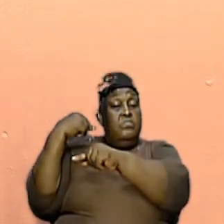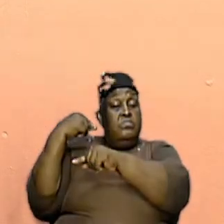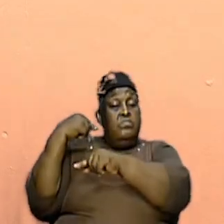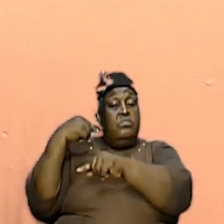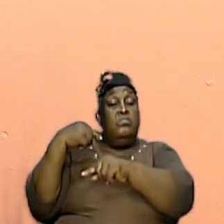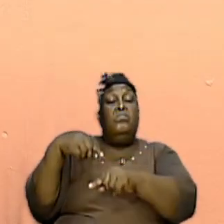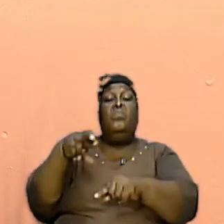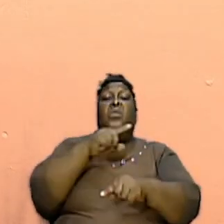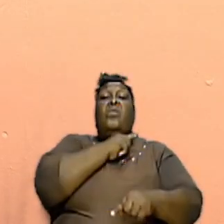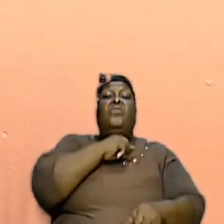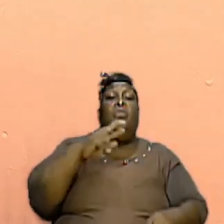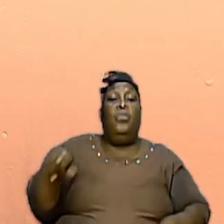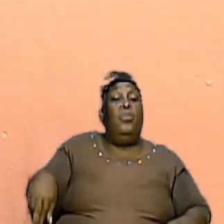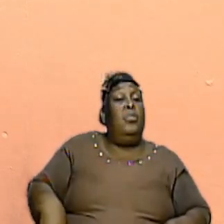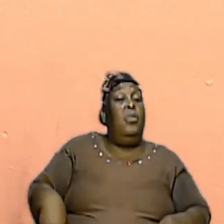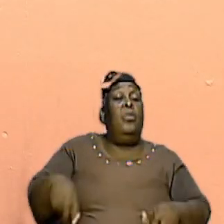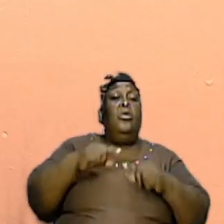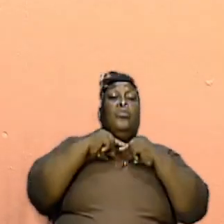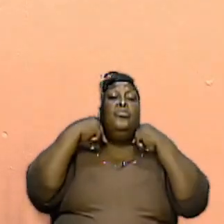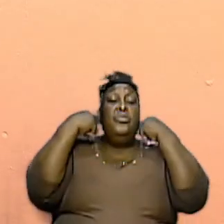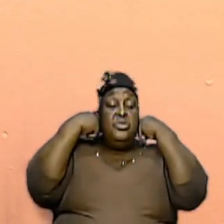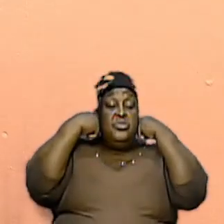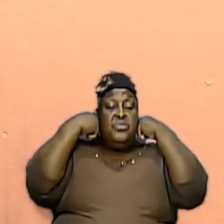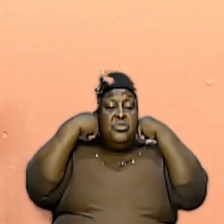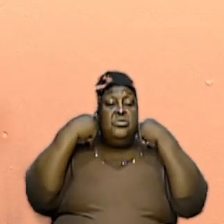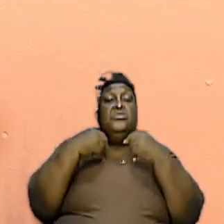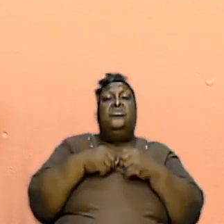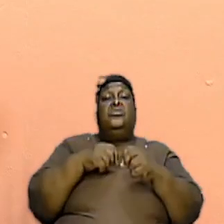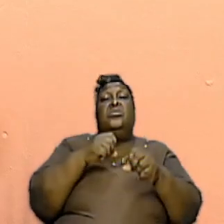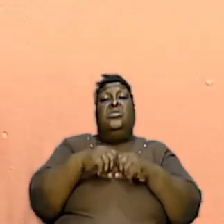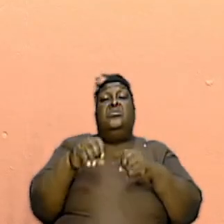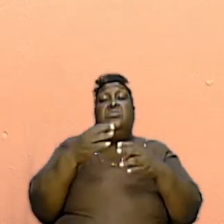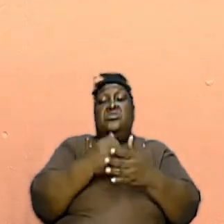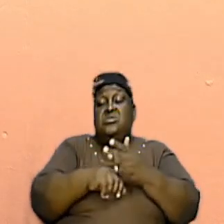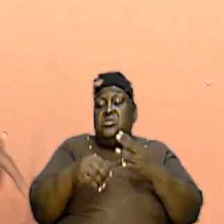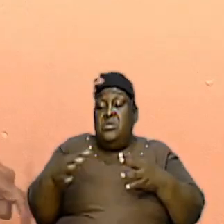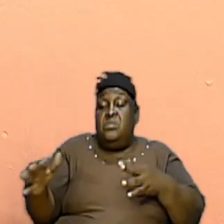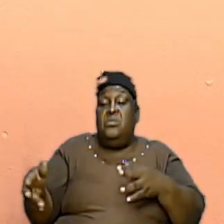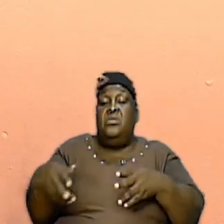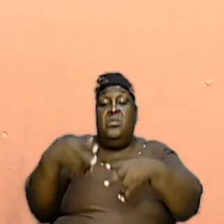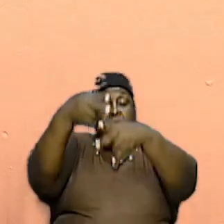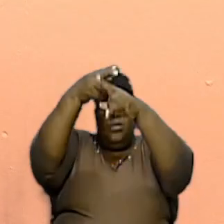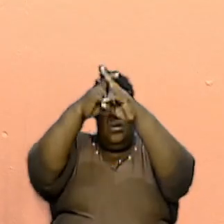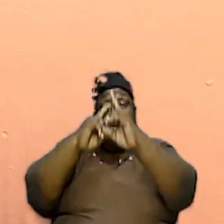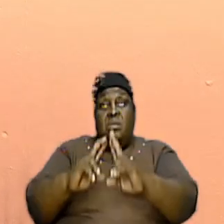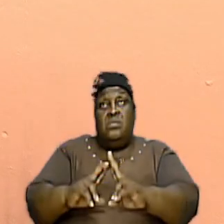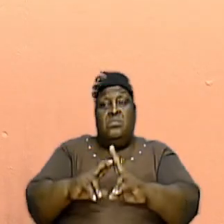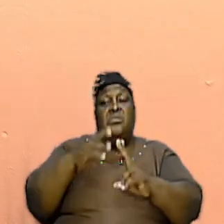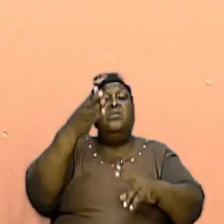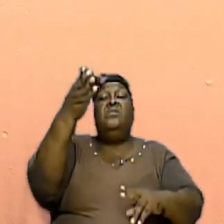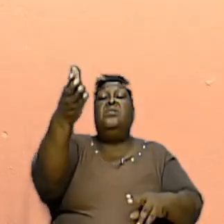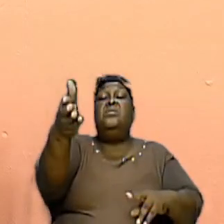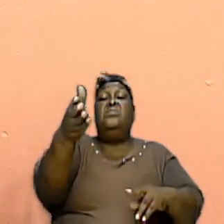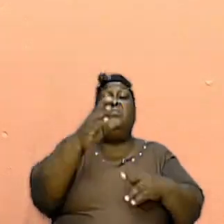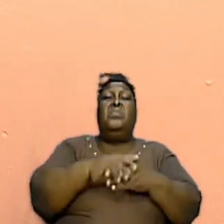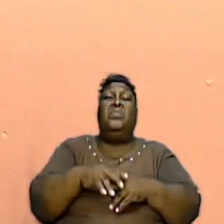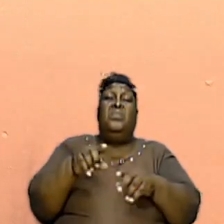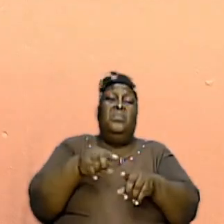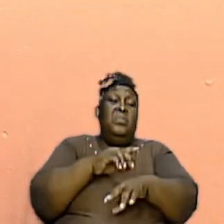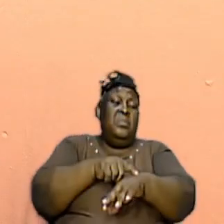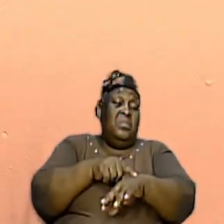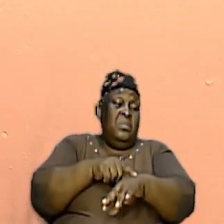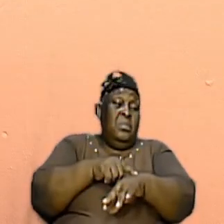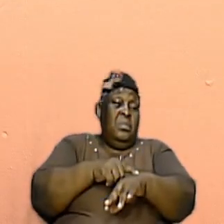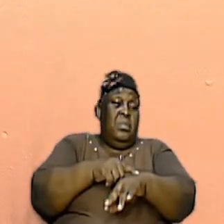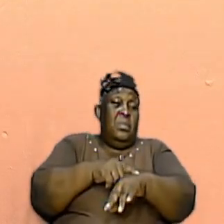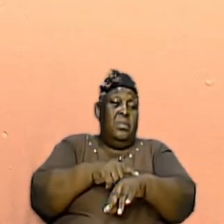of the royal priesthood, and that was something that was honorable to them, you know, at the time.